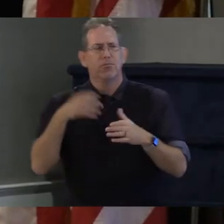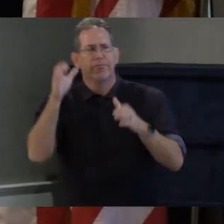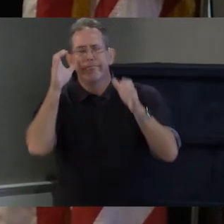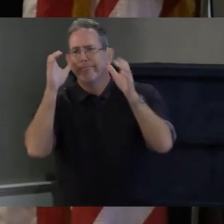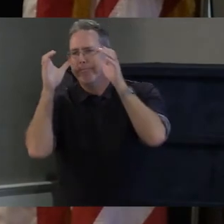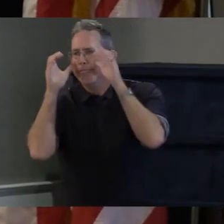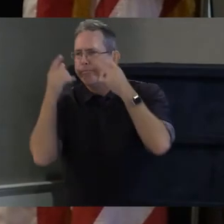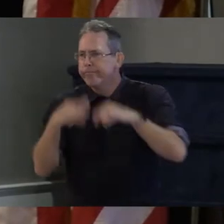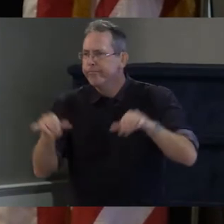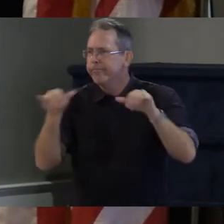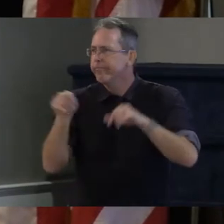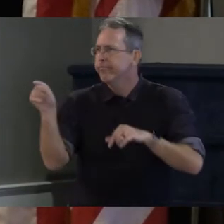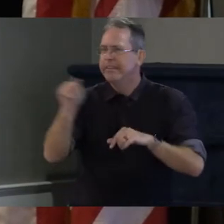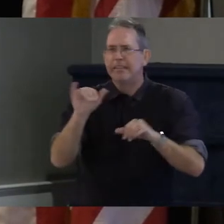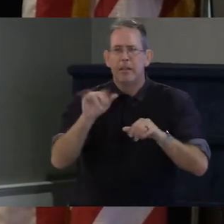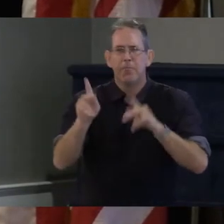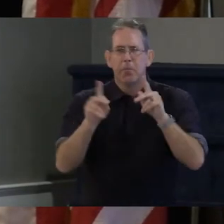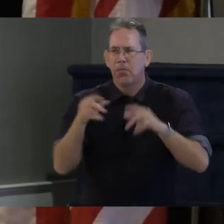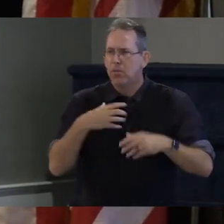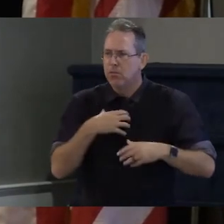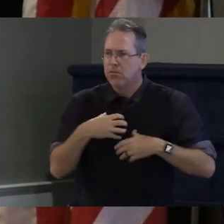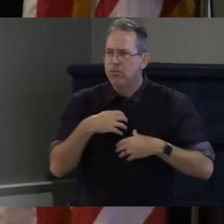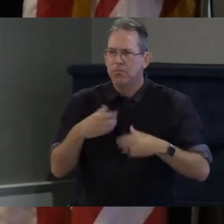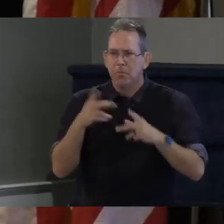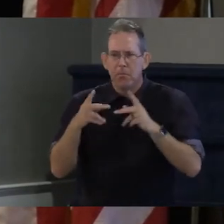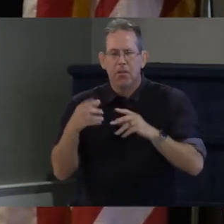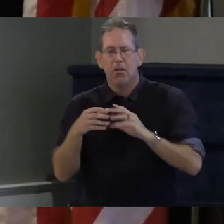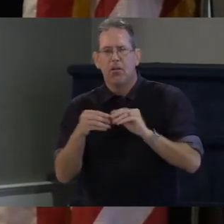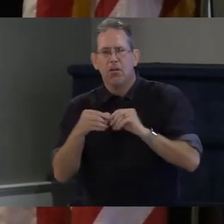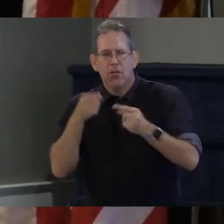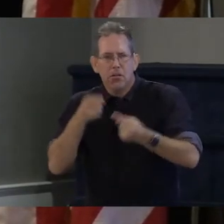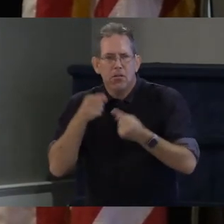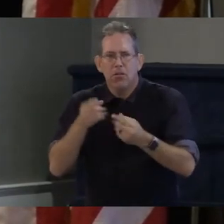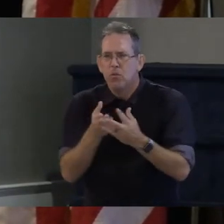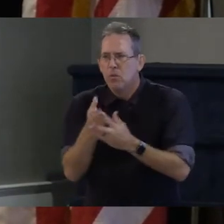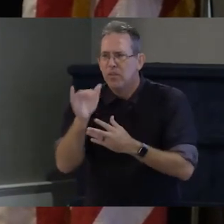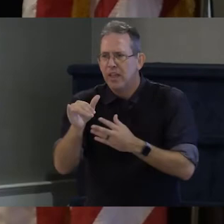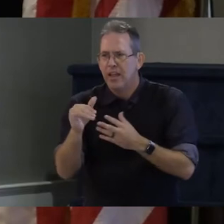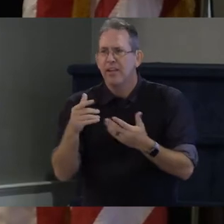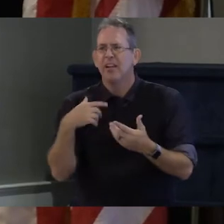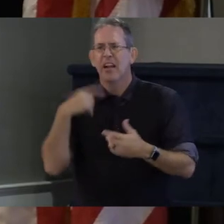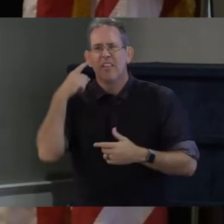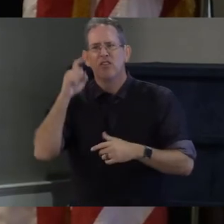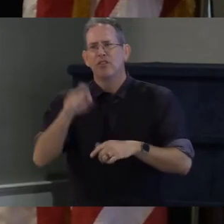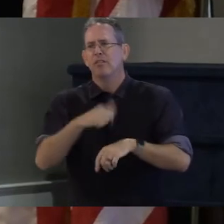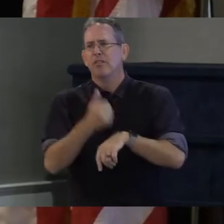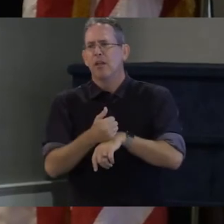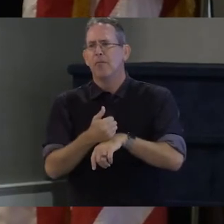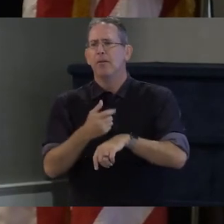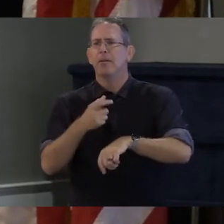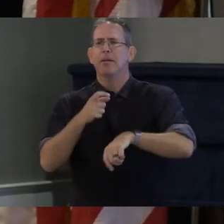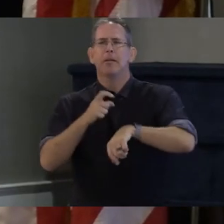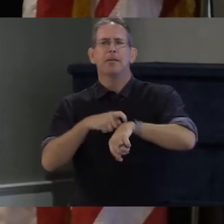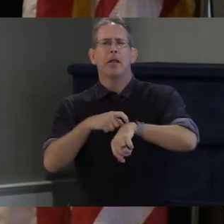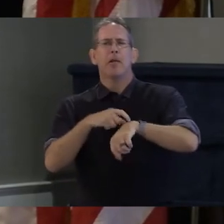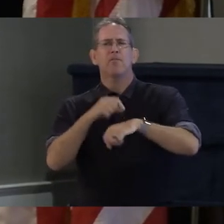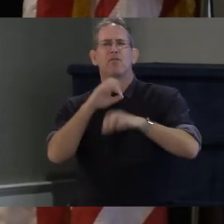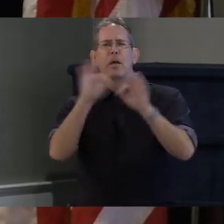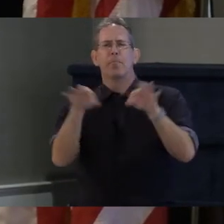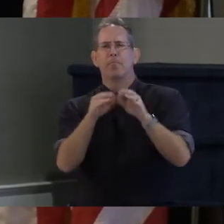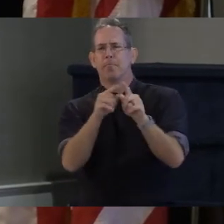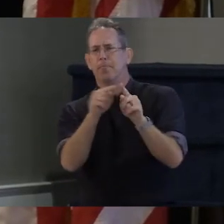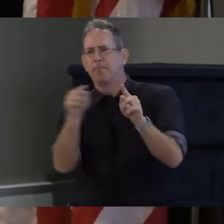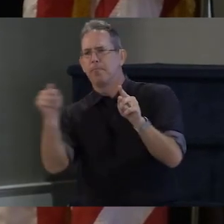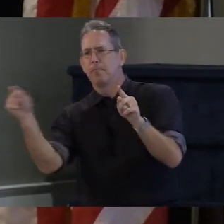provides these kinds of services so i think setting up some kind of a time frame like a reporting period you have six months